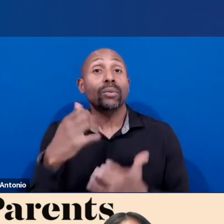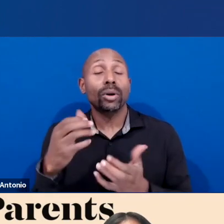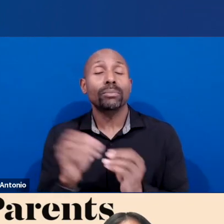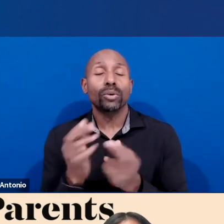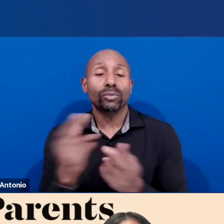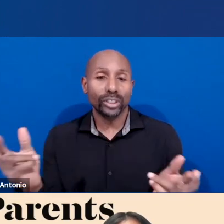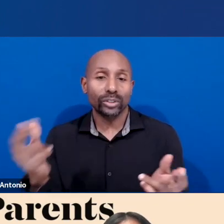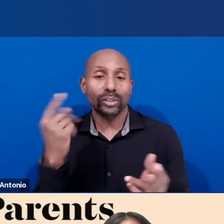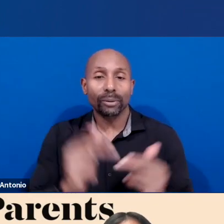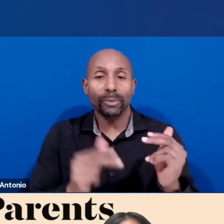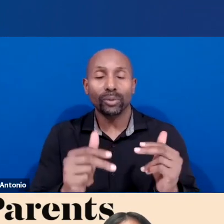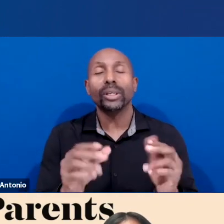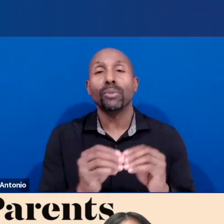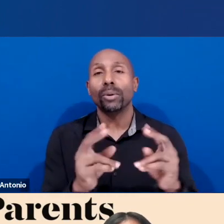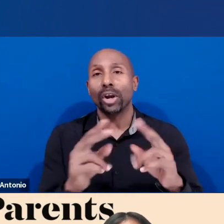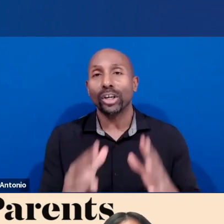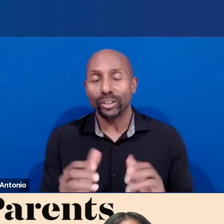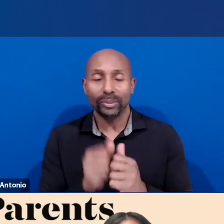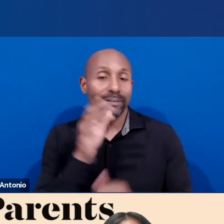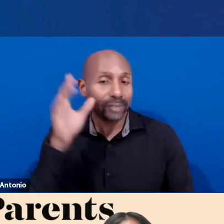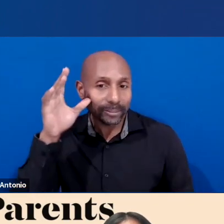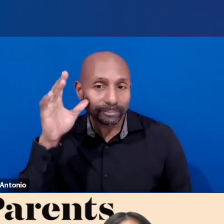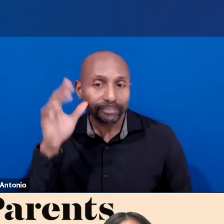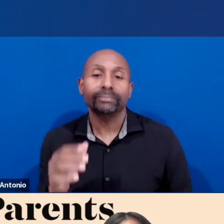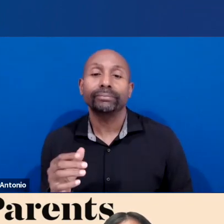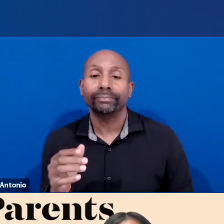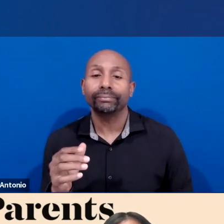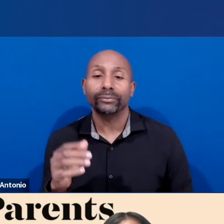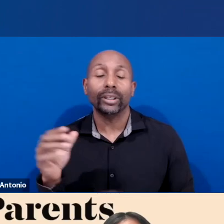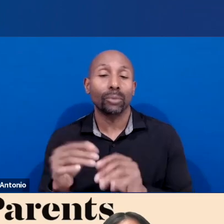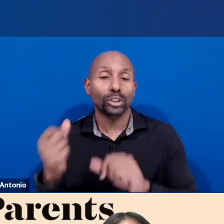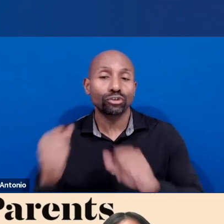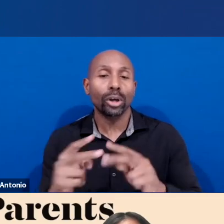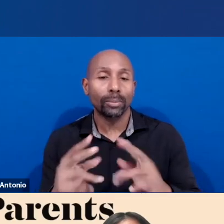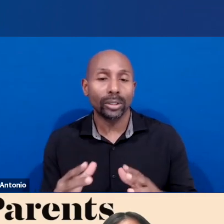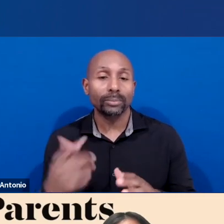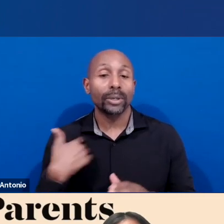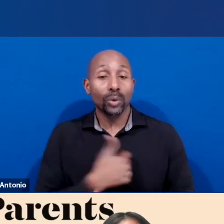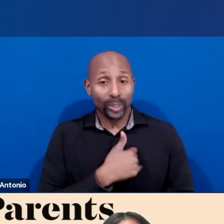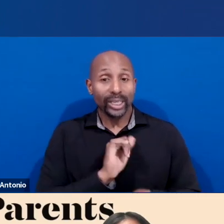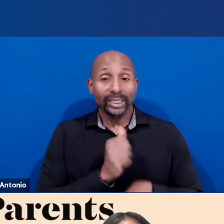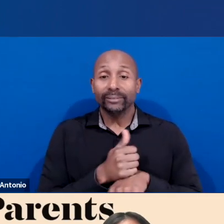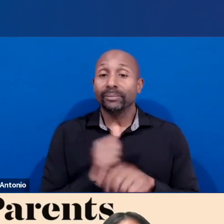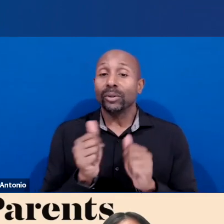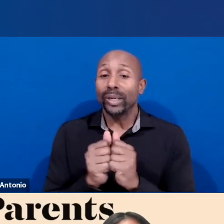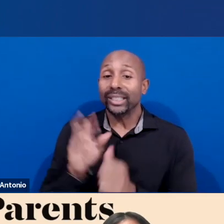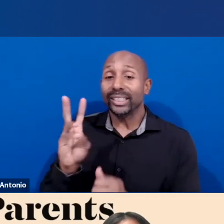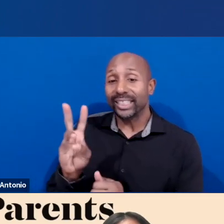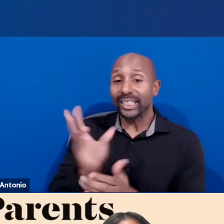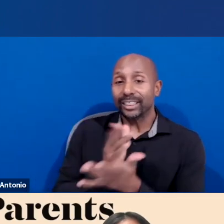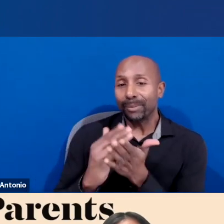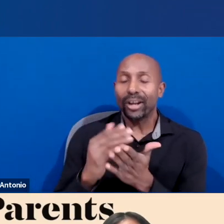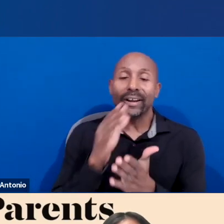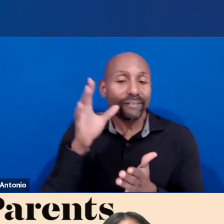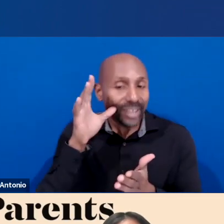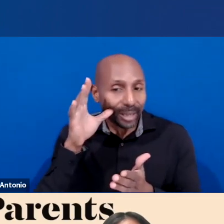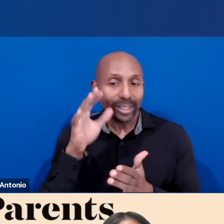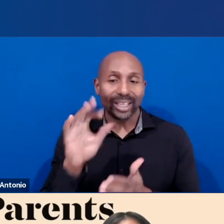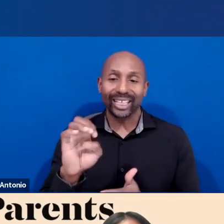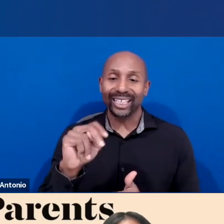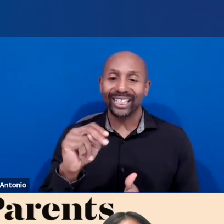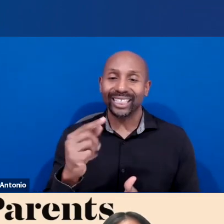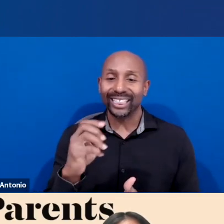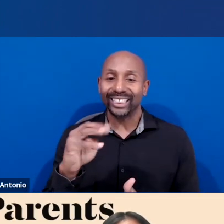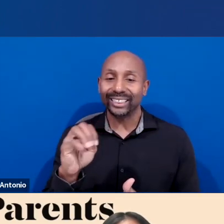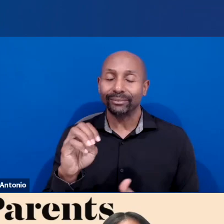for a six-part family engagement learning series this spring and summer and continue to enhance the resources that are available on